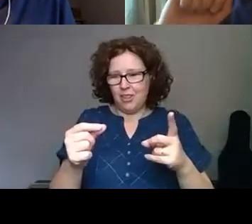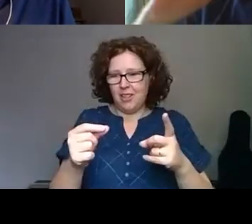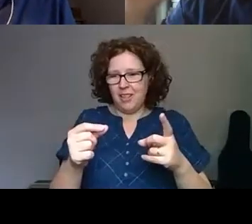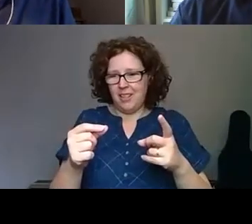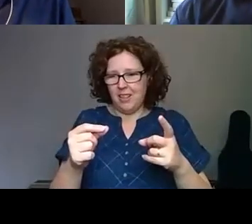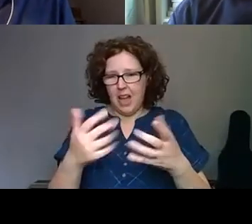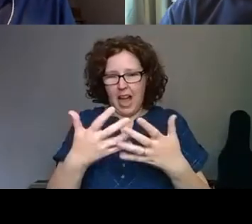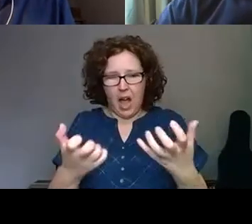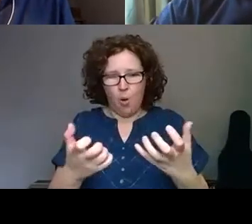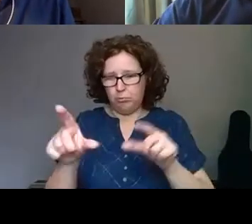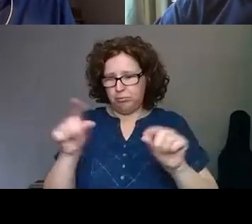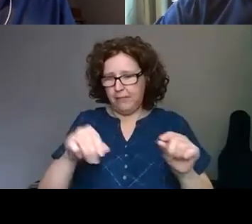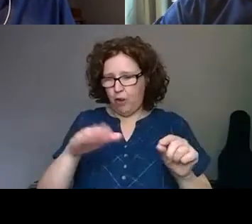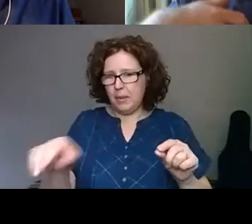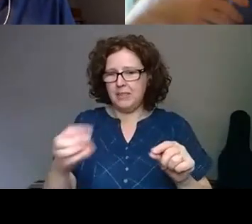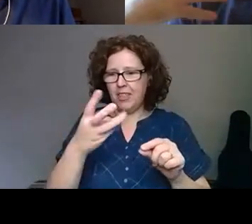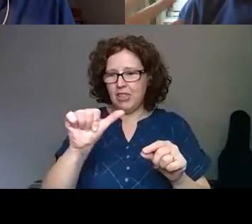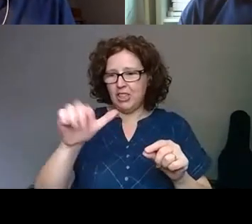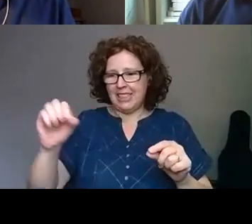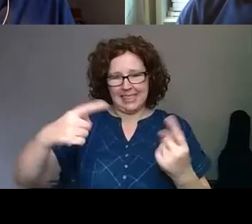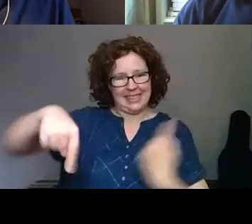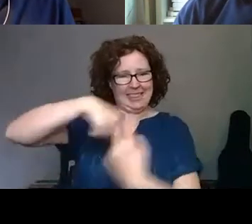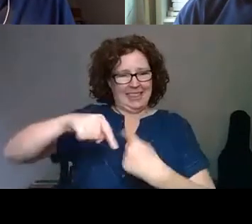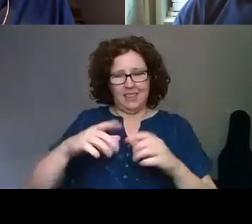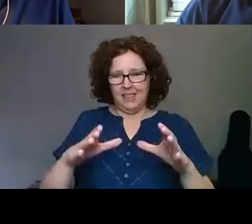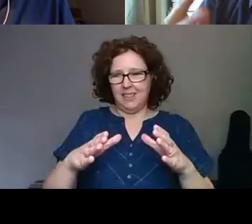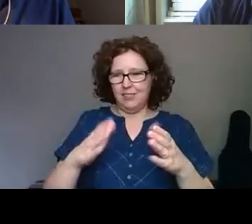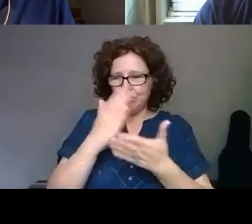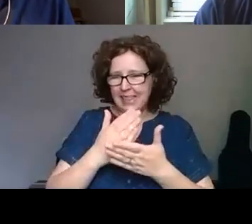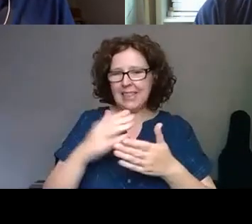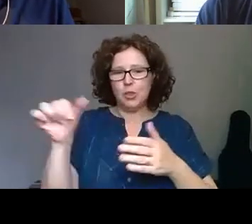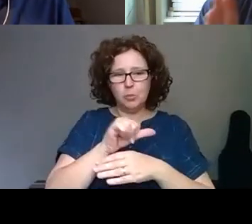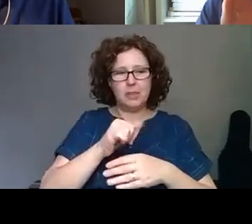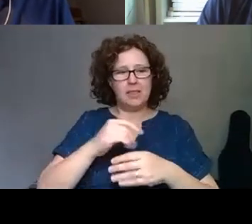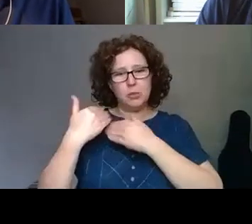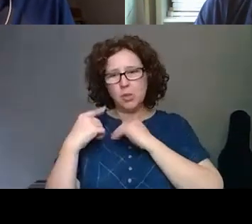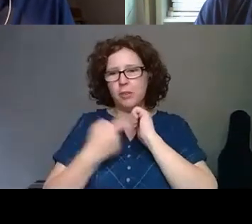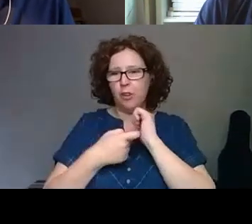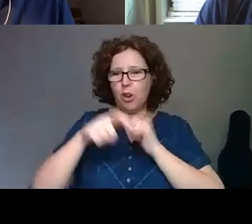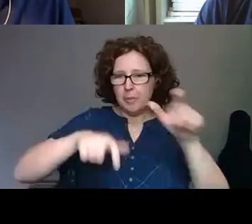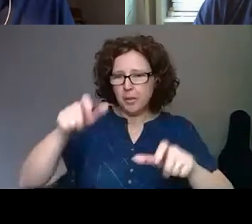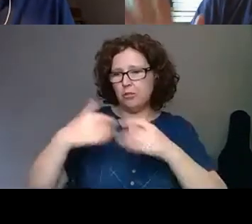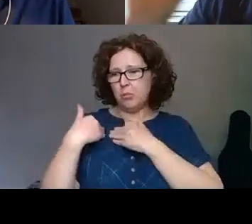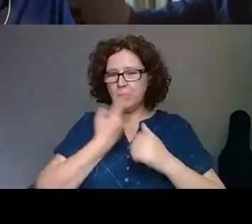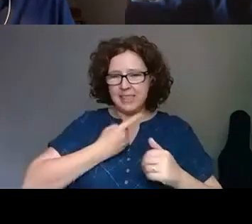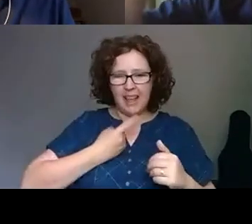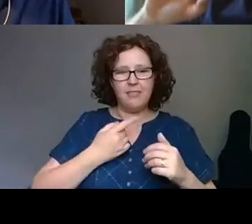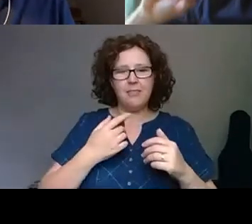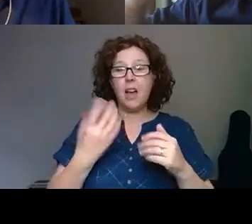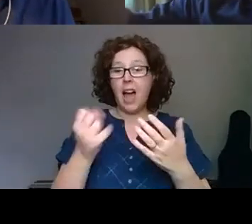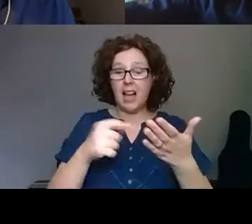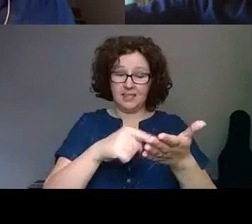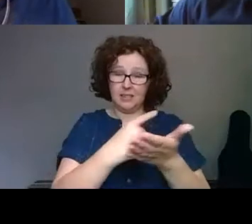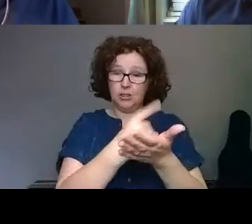You know, it says be people-centred, be value-led, be responsive. And it has a tracker that helps any organisation to look